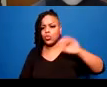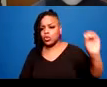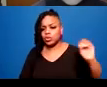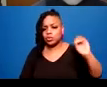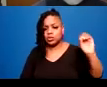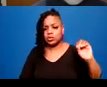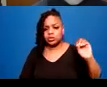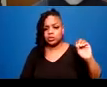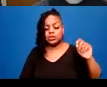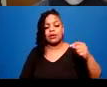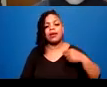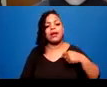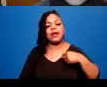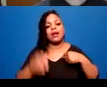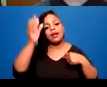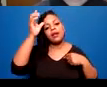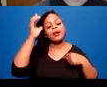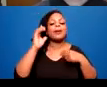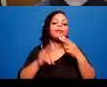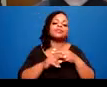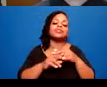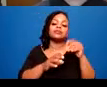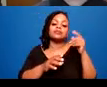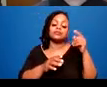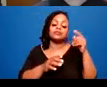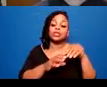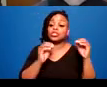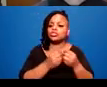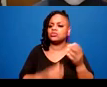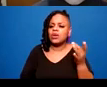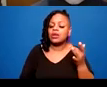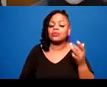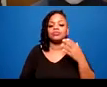to look. And I personally don't